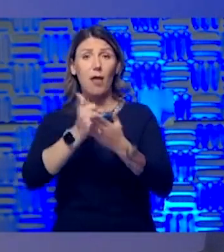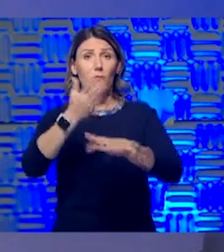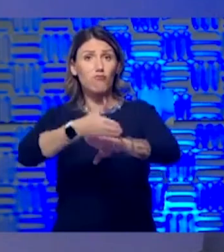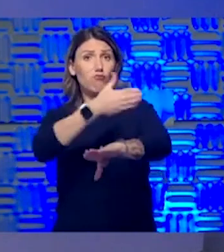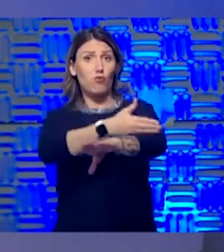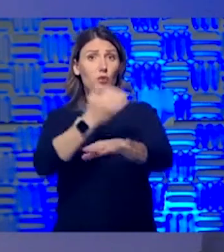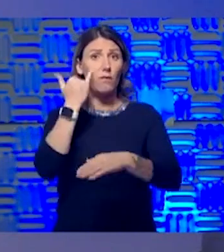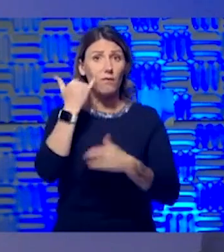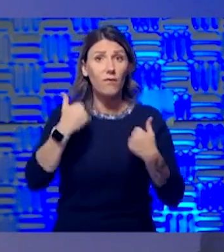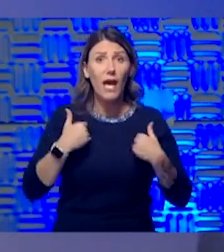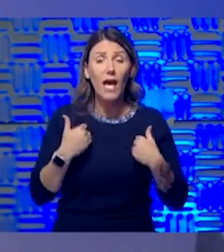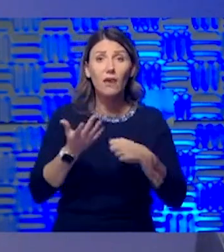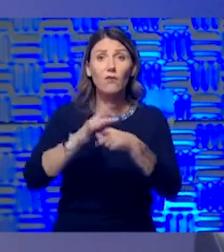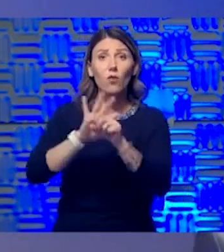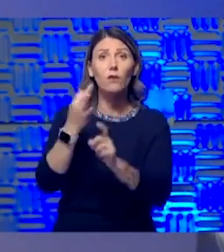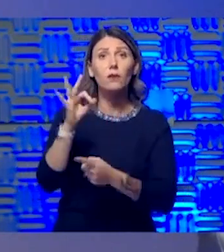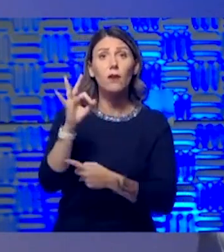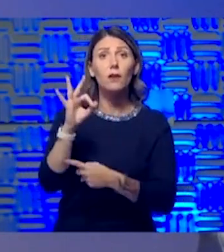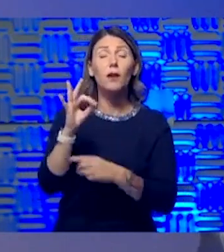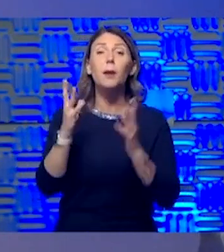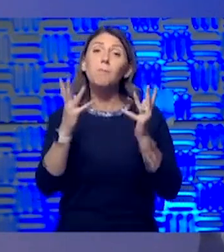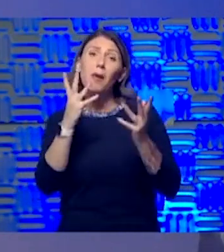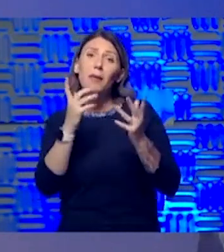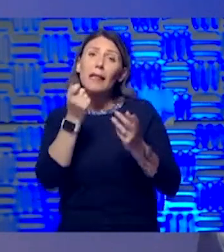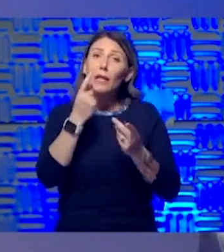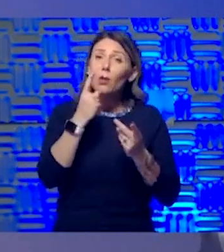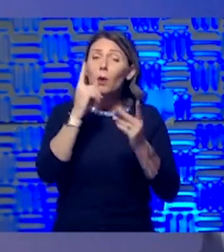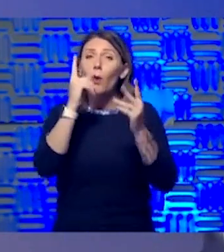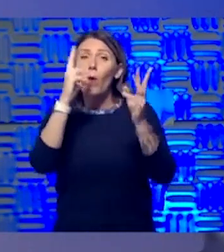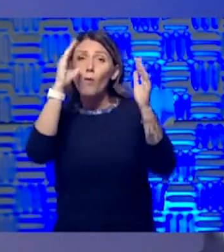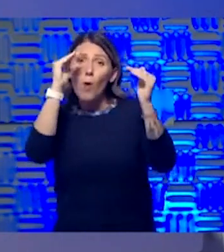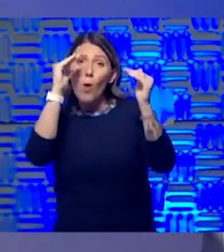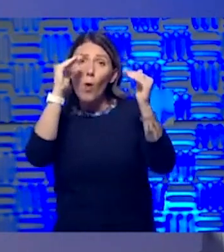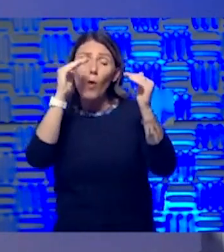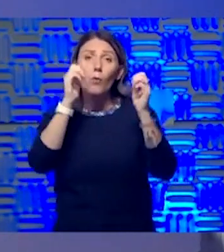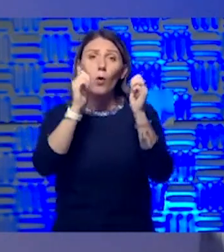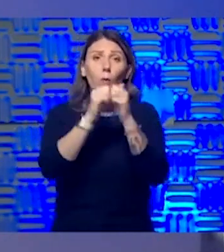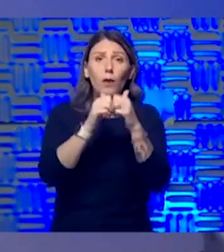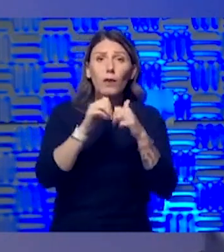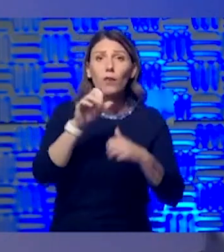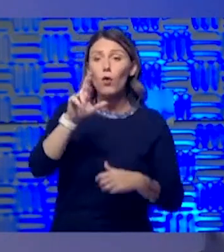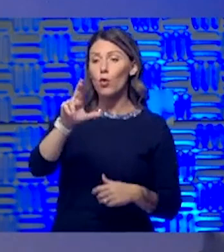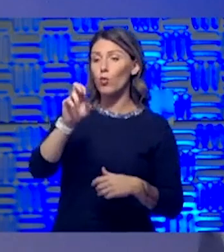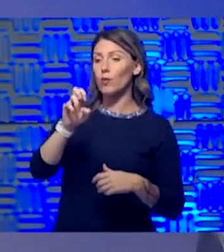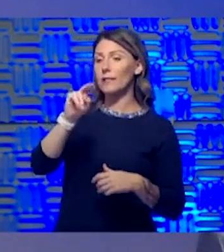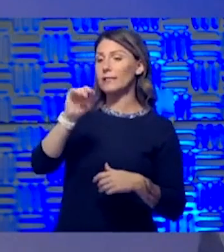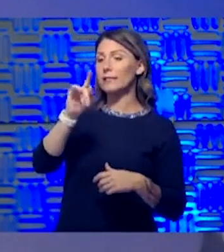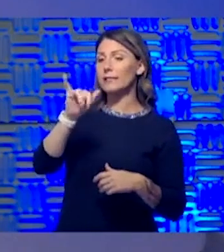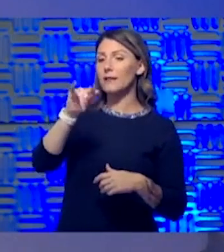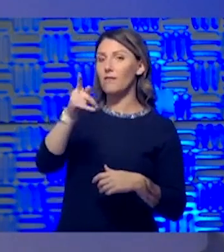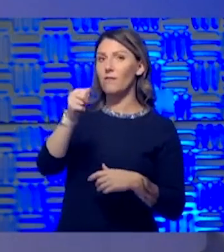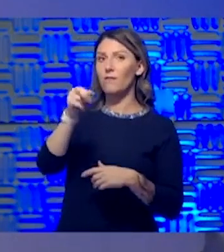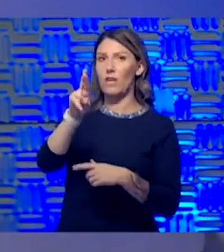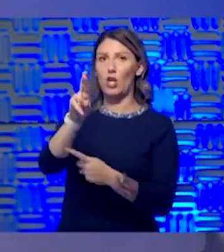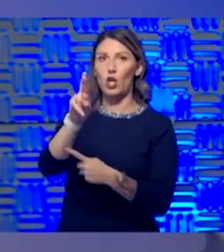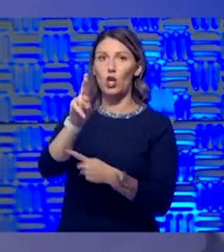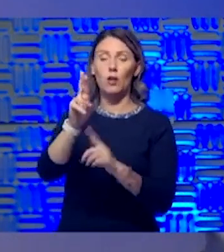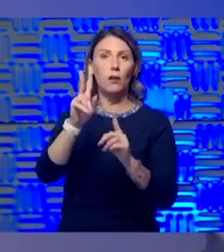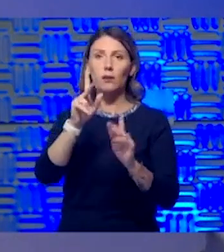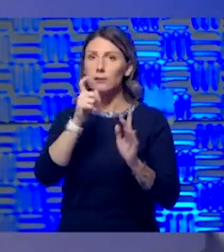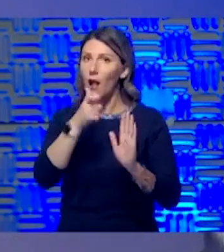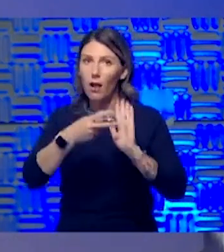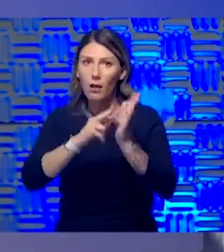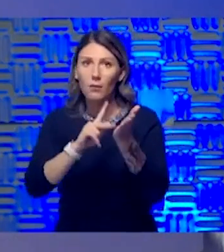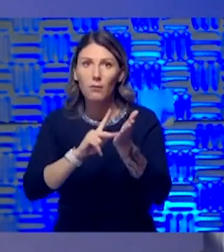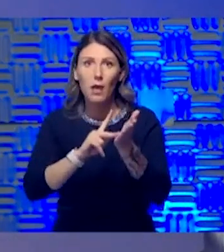There might be a little bit of glimmer of hope with remdesivir. We know that that is not a game changer. The